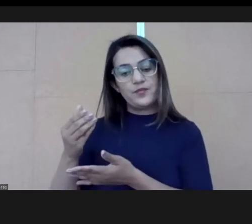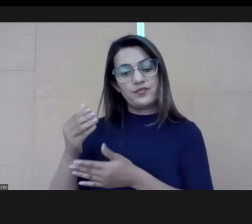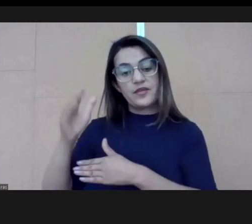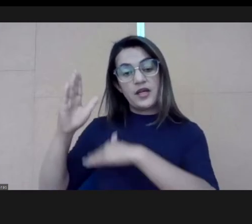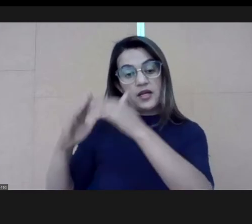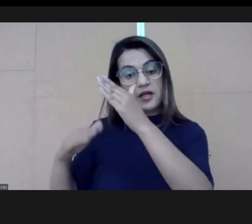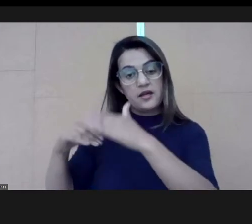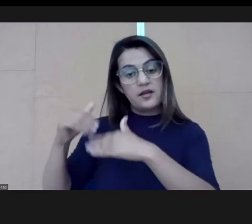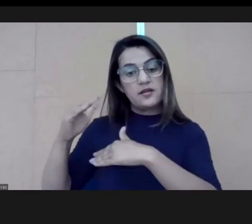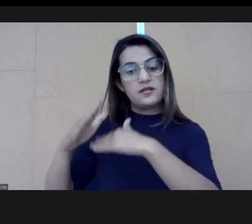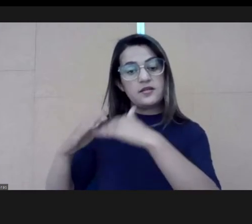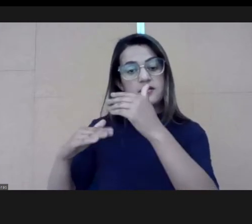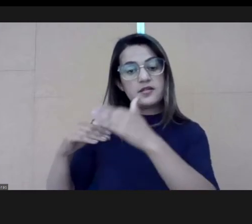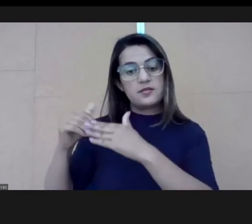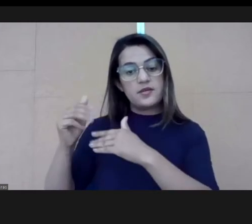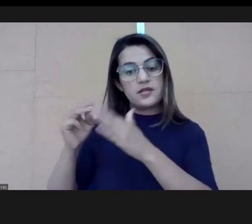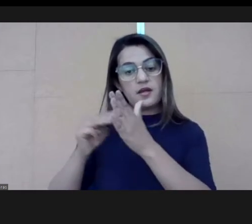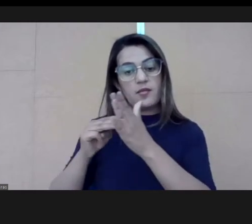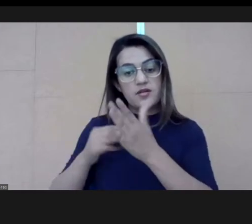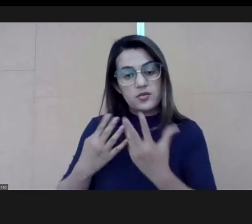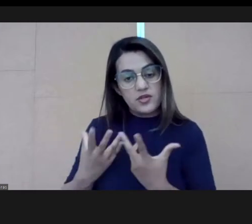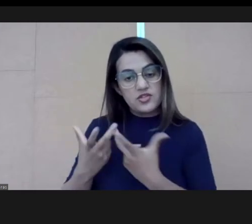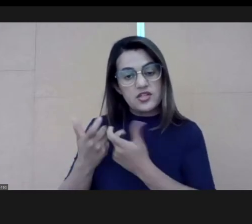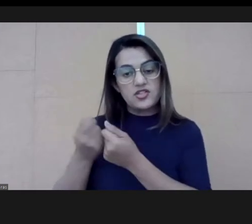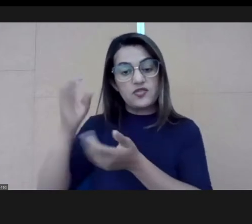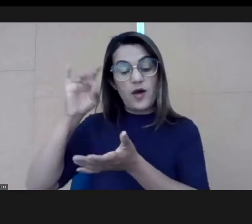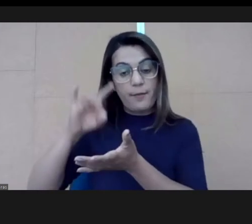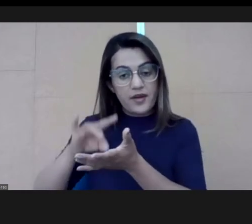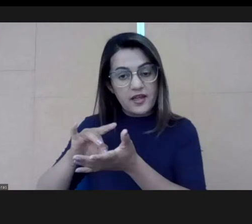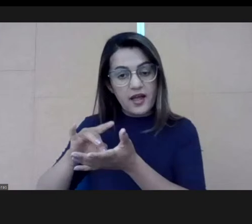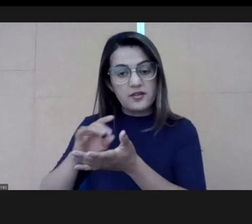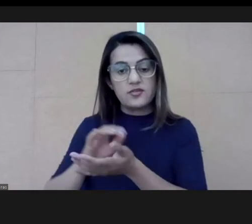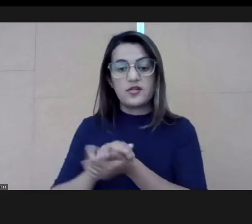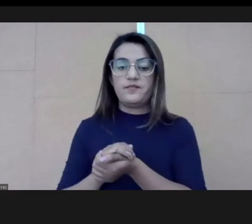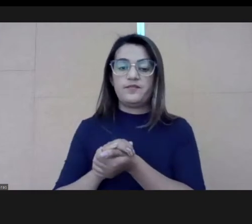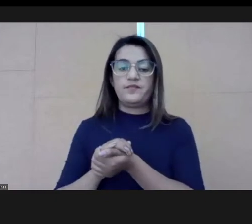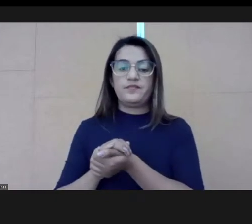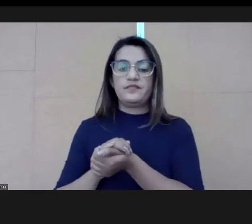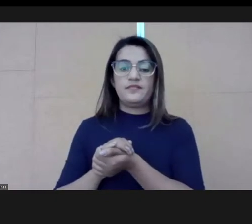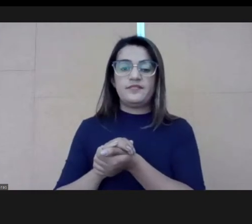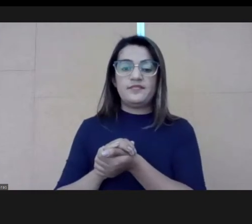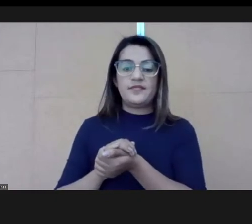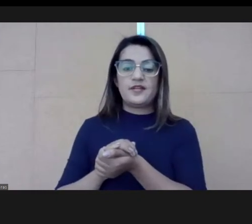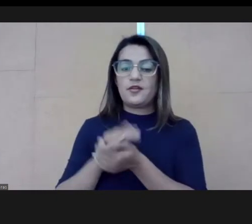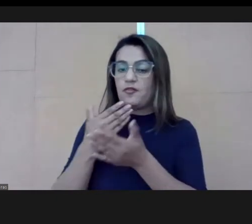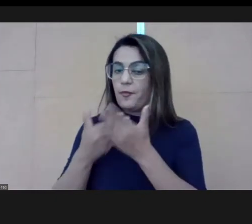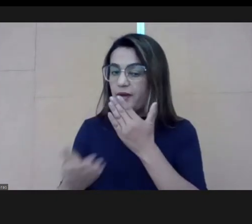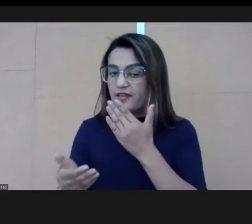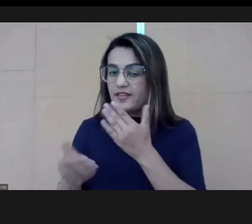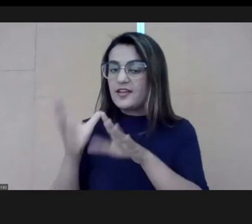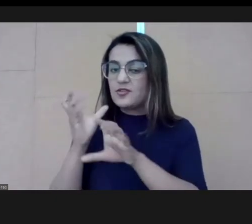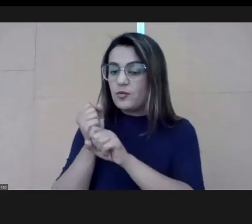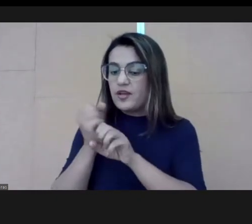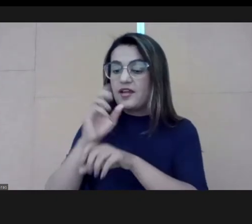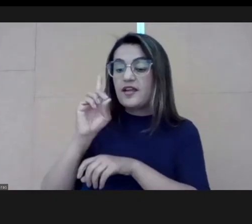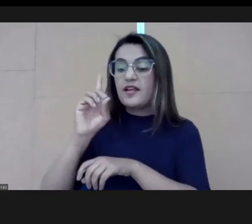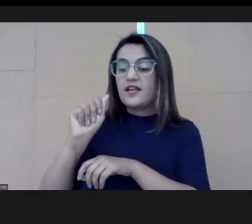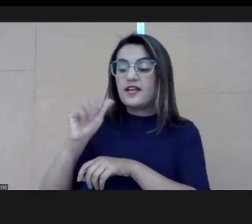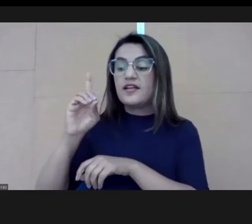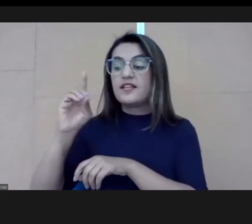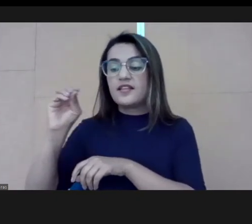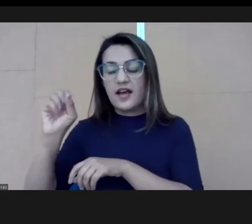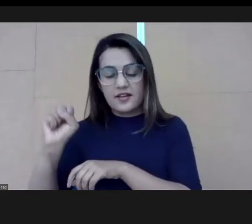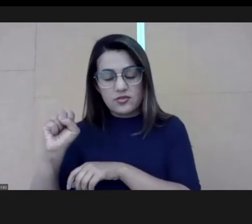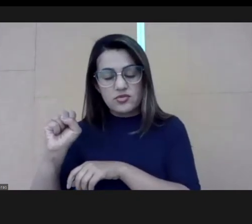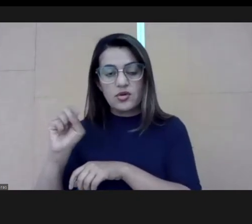graduation. He is a specialist of applied quantitative methods. I cannot not